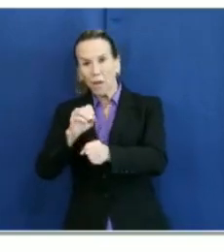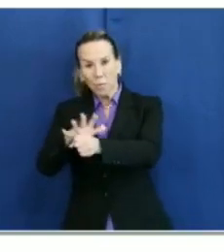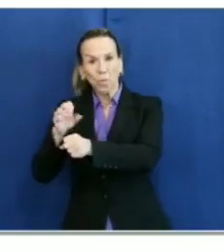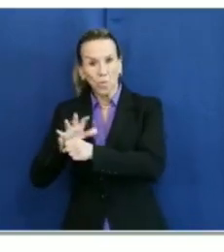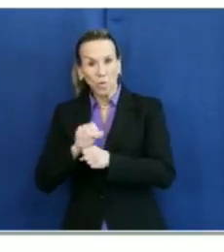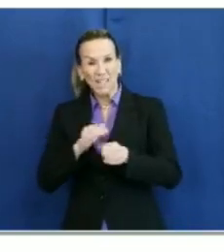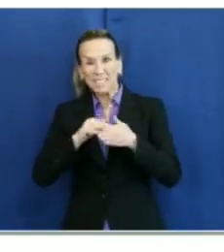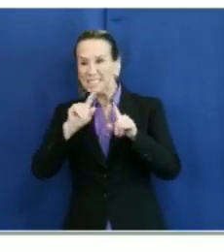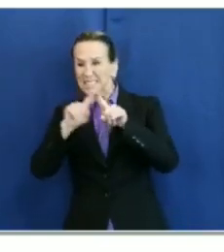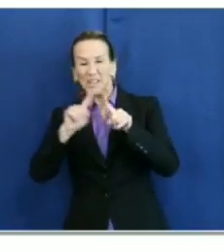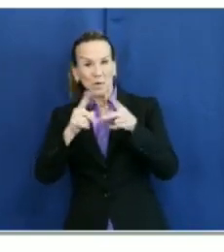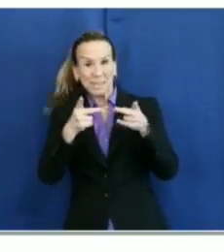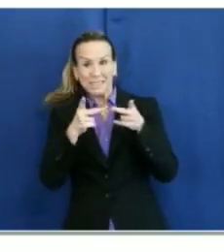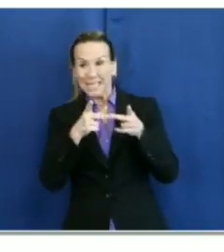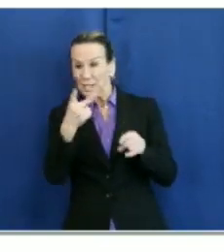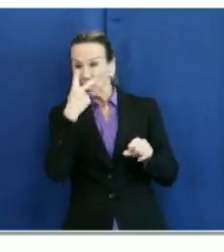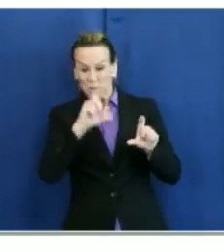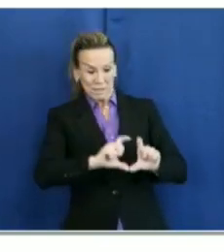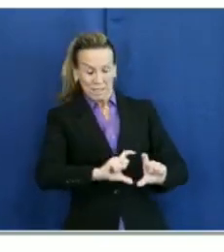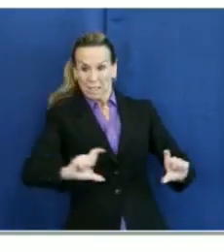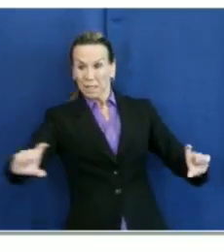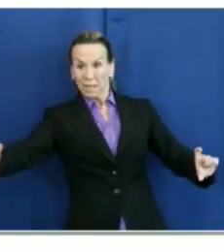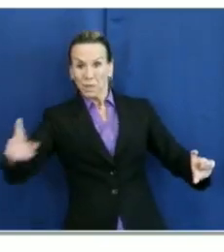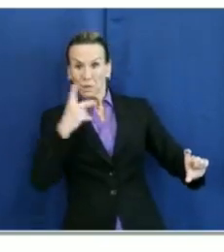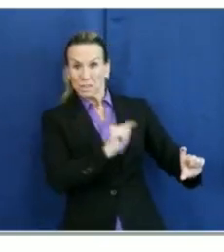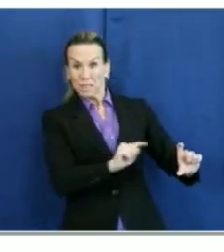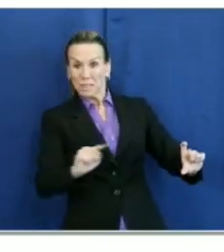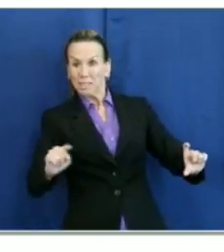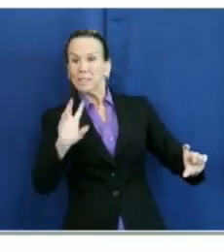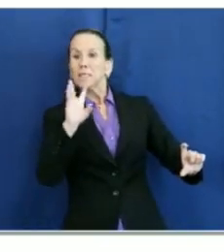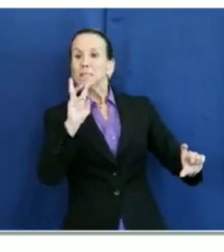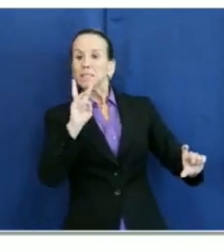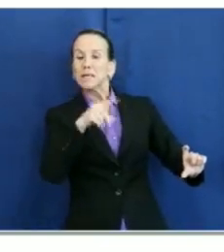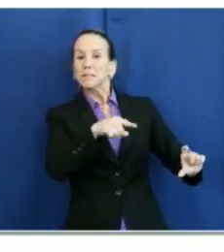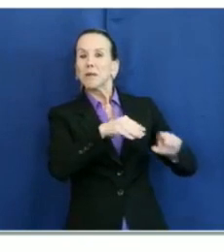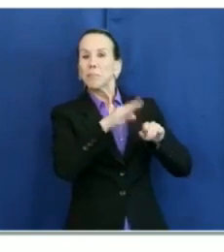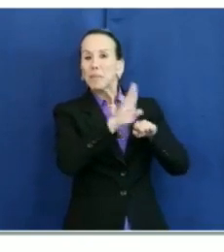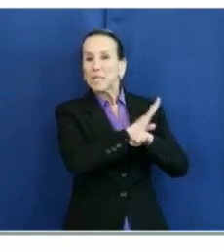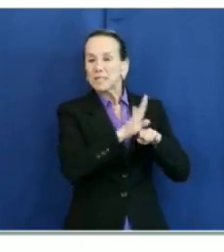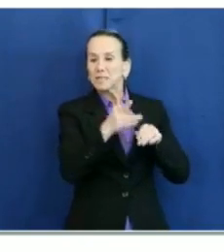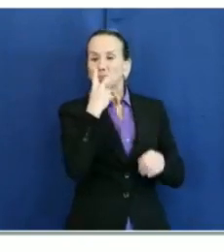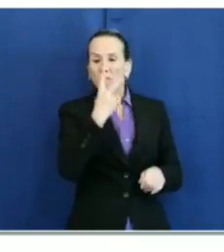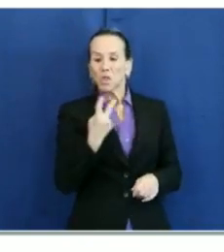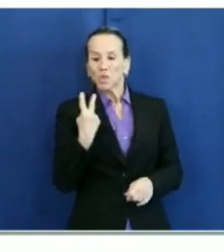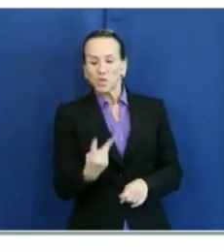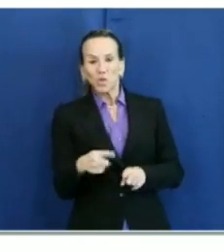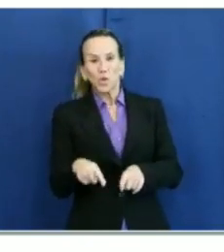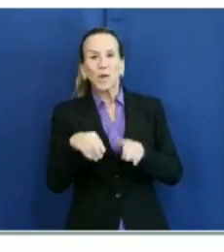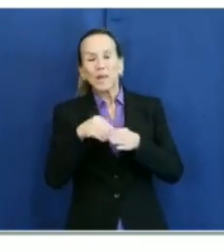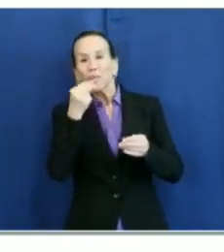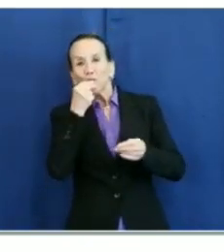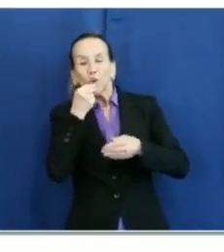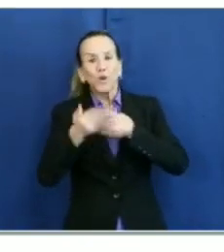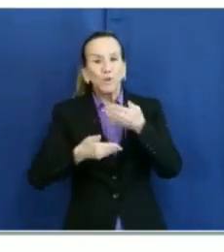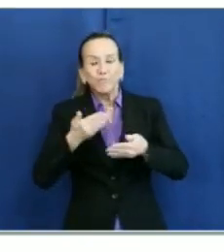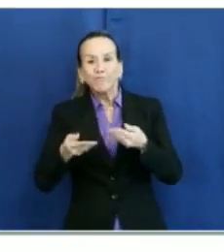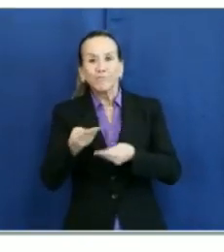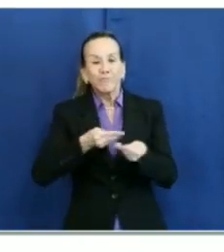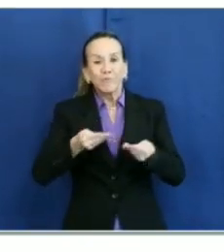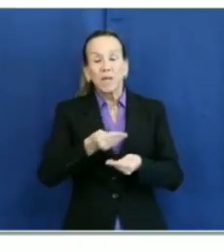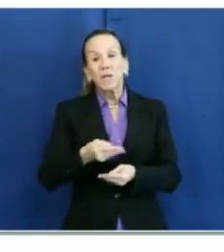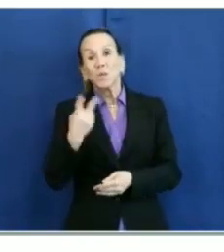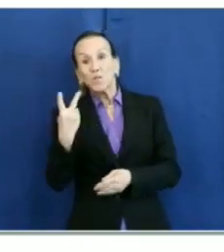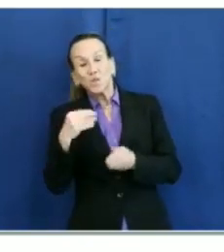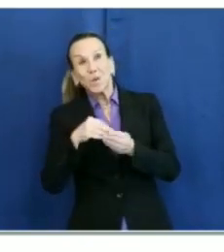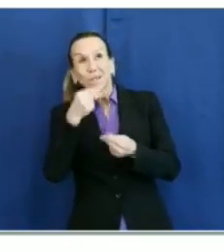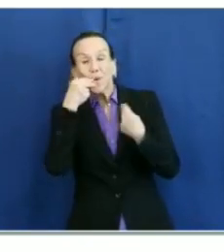various settings. And you can see here that we have six in businesses, two in food processing facilities, two in grocery